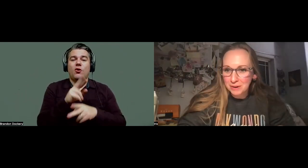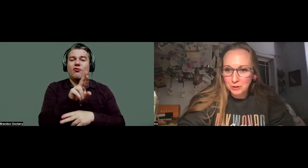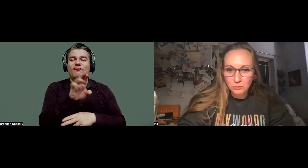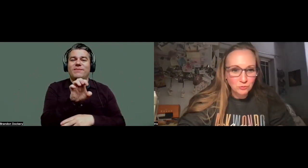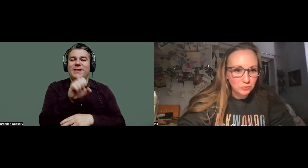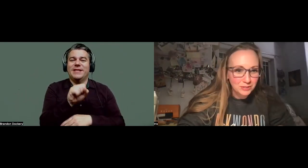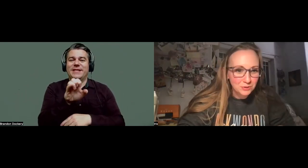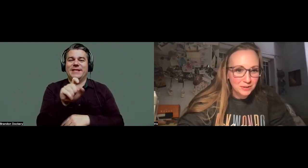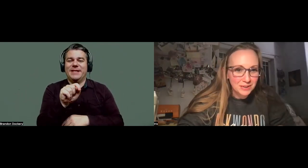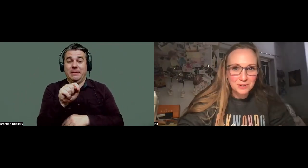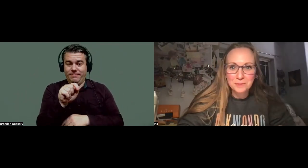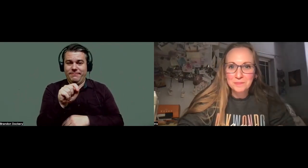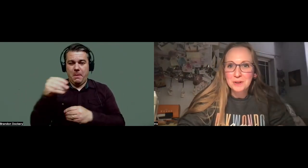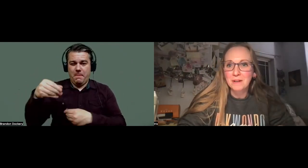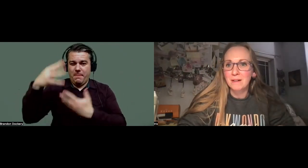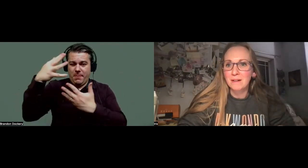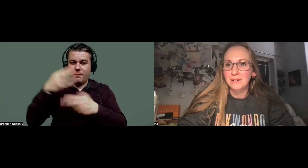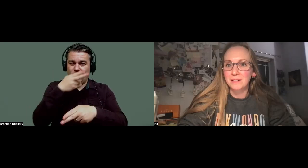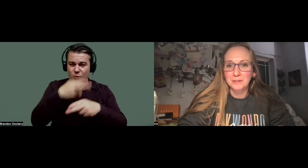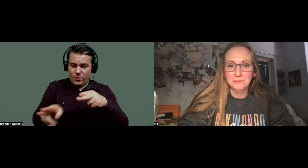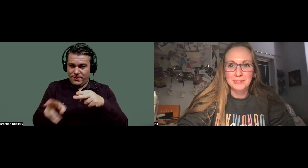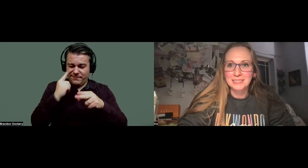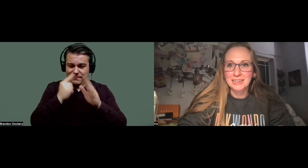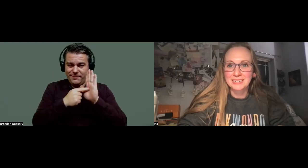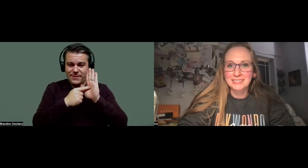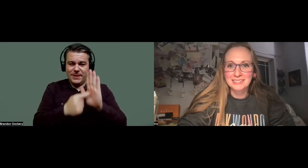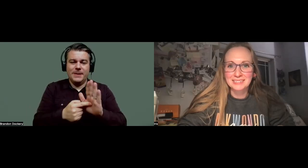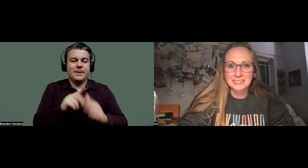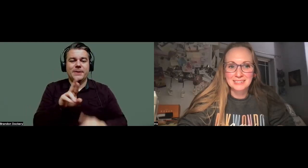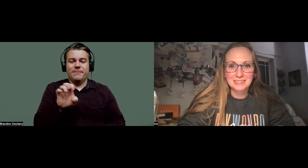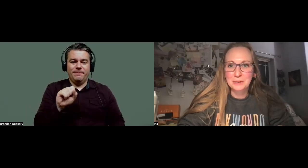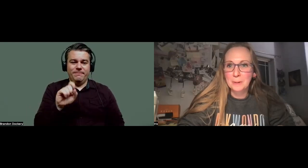my notes really quick here on our reset.